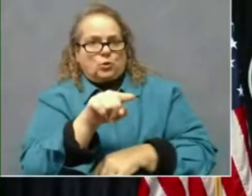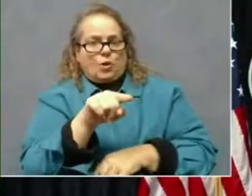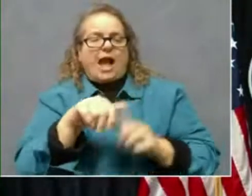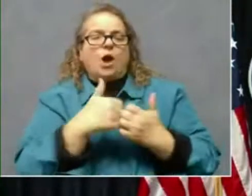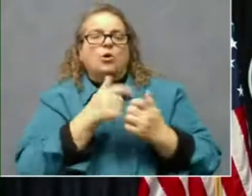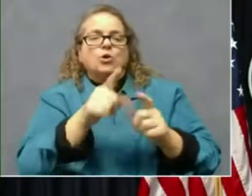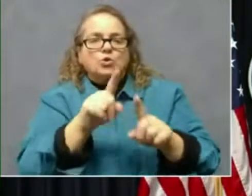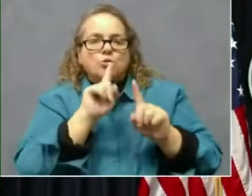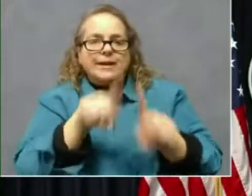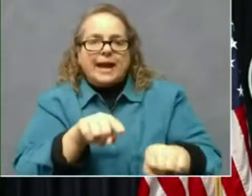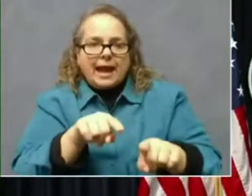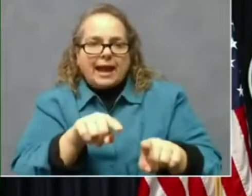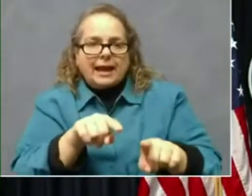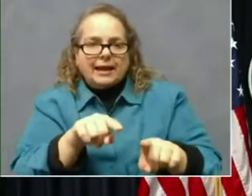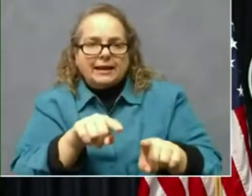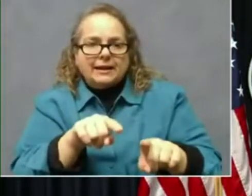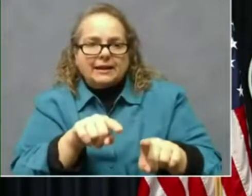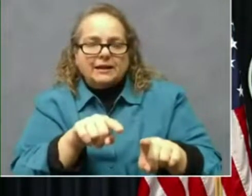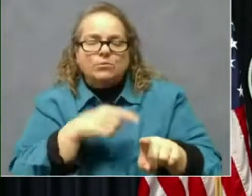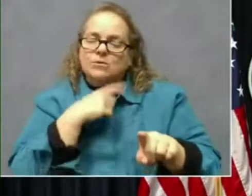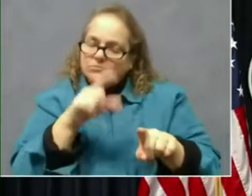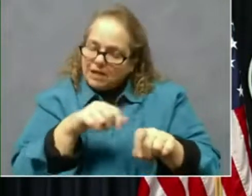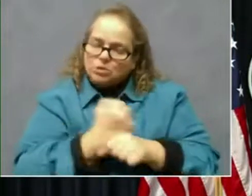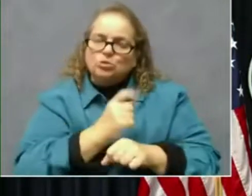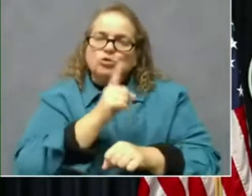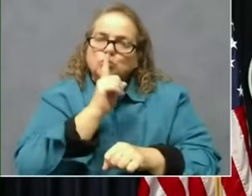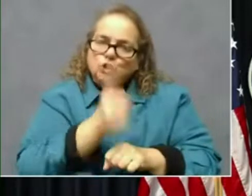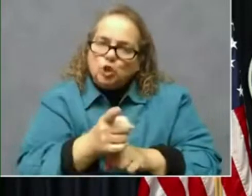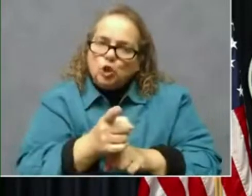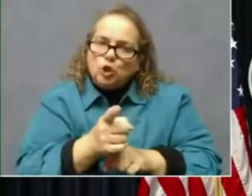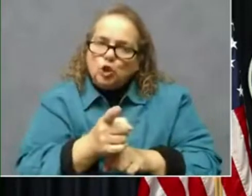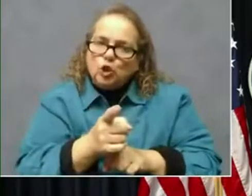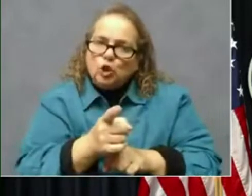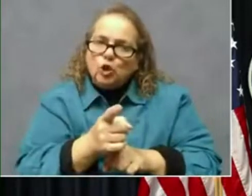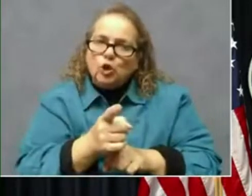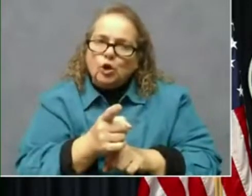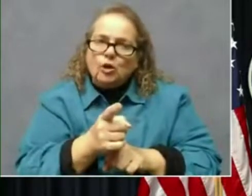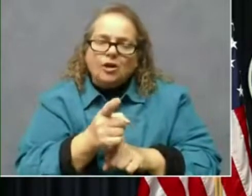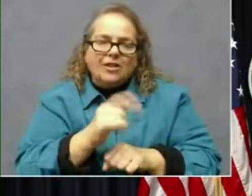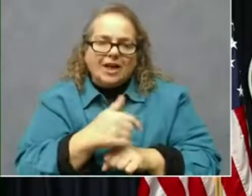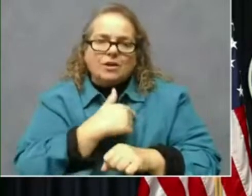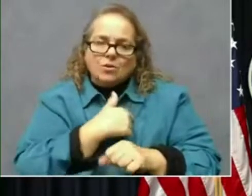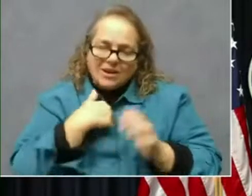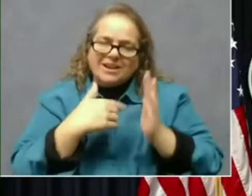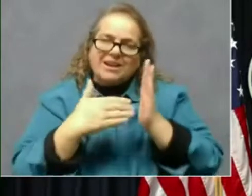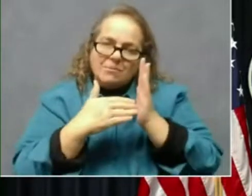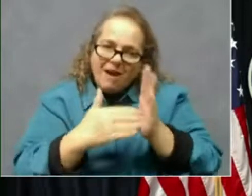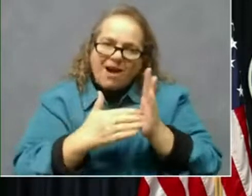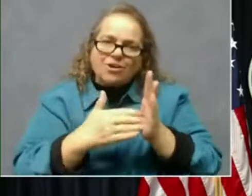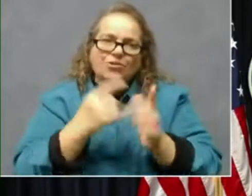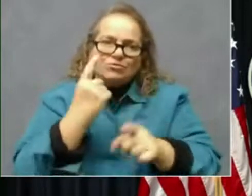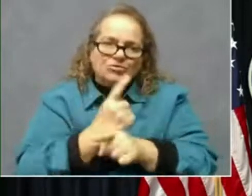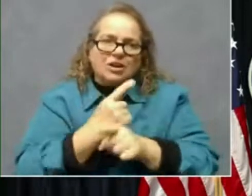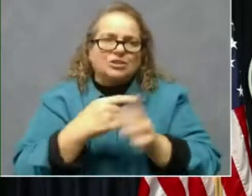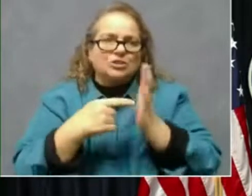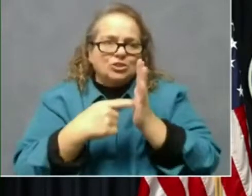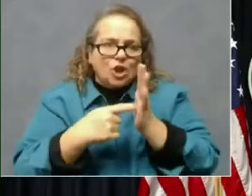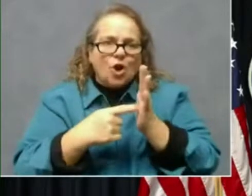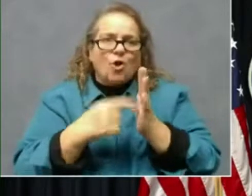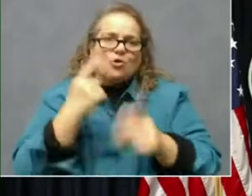And so we need to make sure that they were modeling that that right type of behavior.